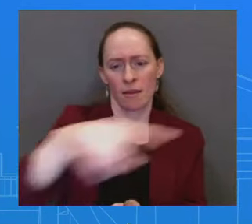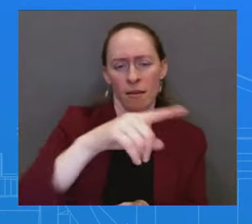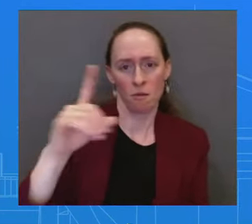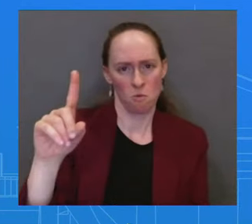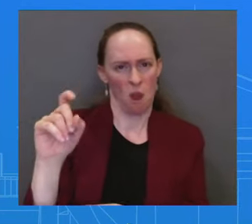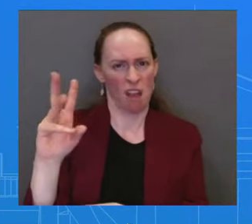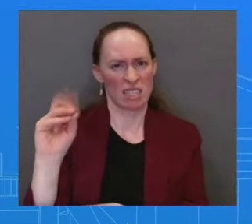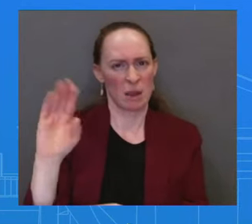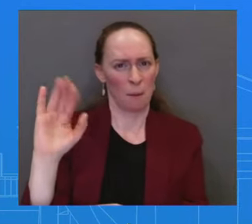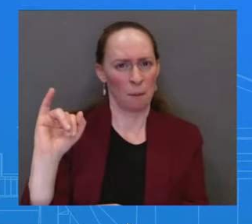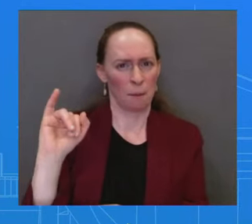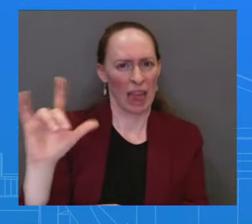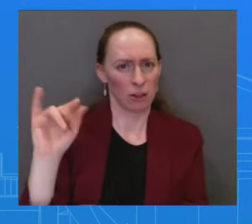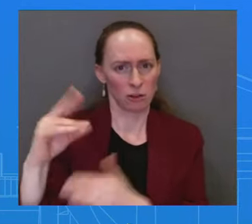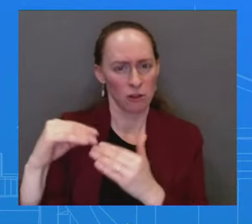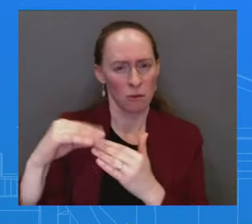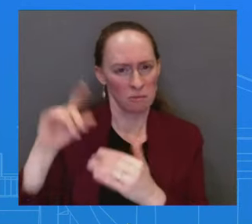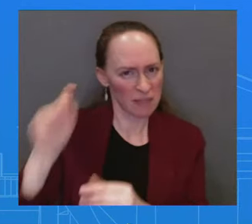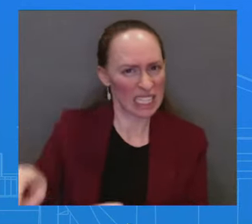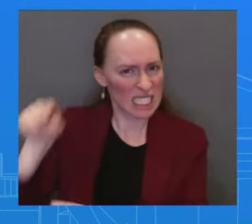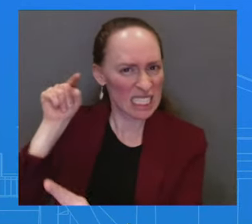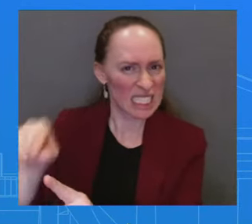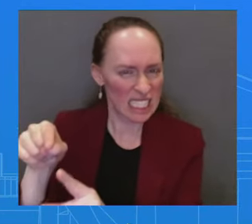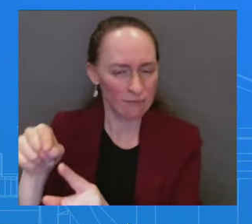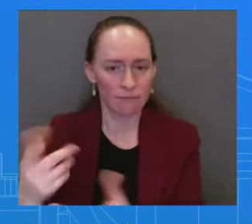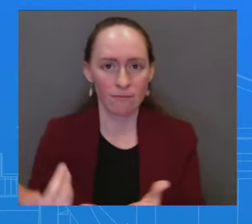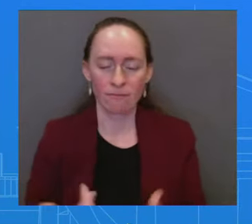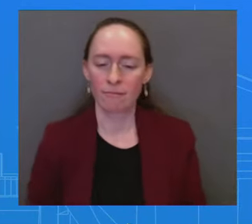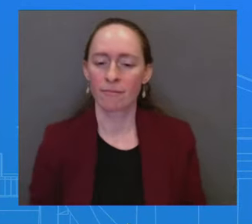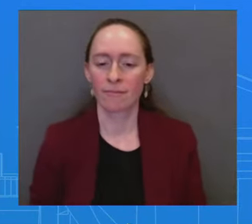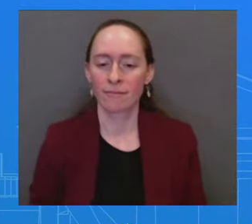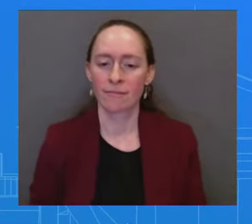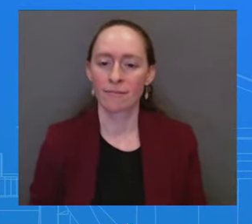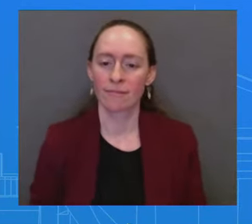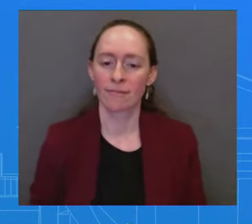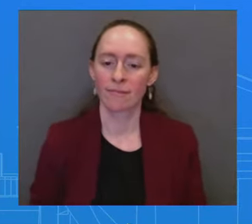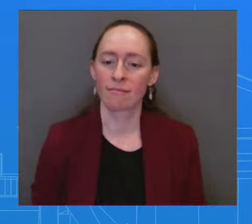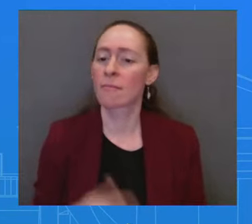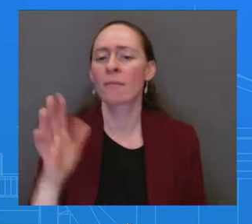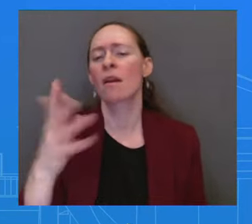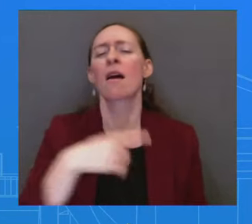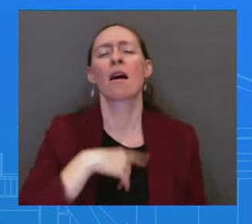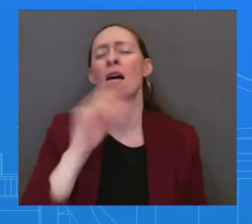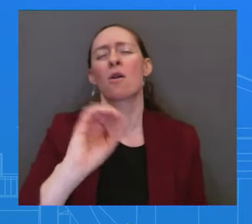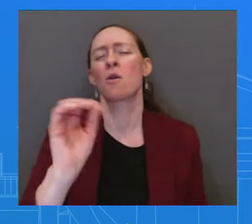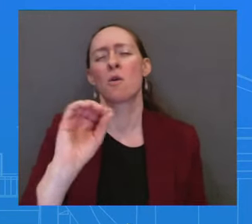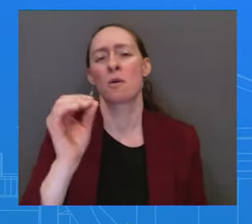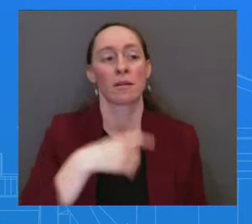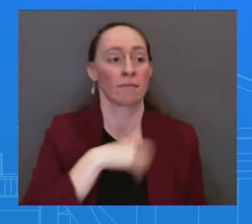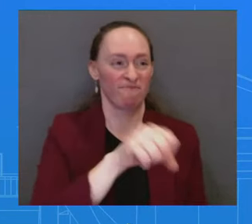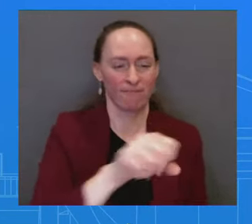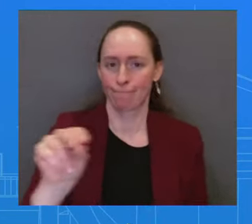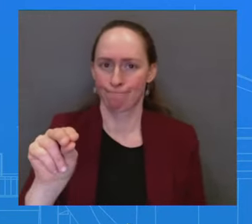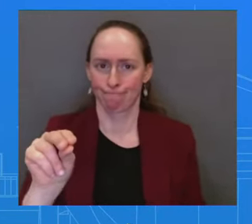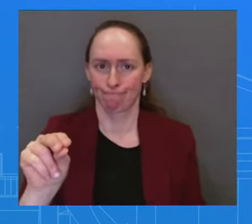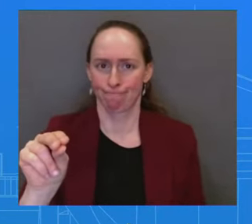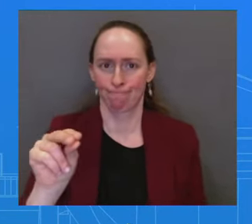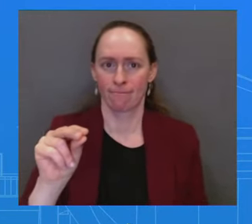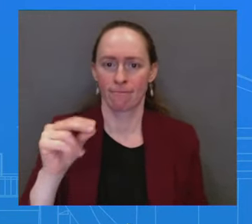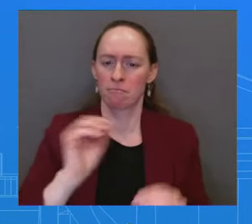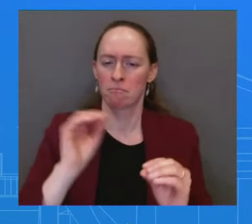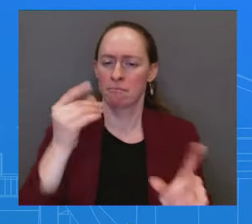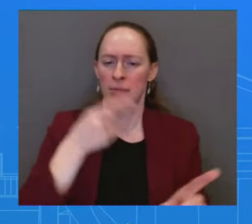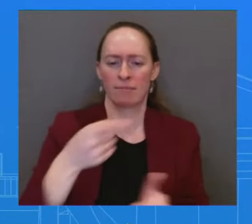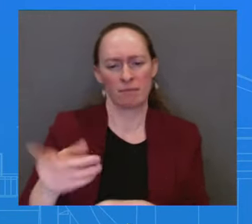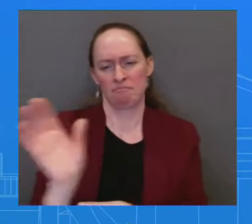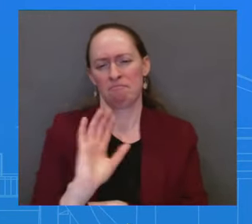say what we would accept or not accept. What I will say is that national security supplemental that the President put forth back in the fall